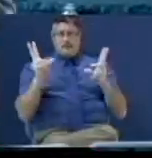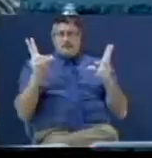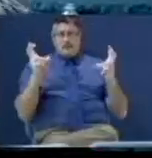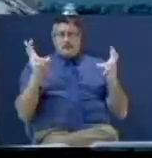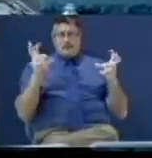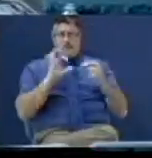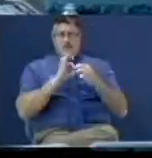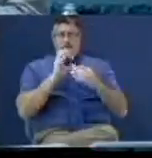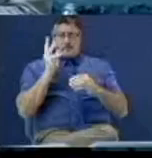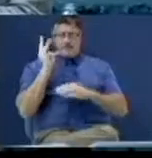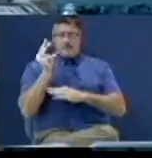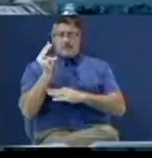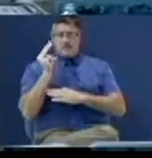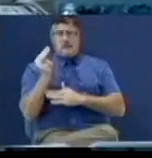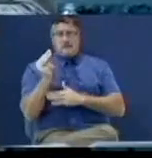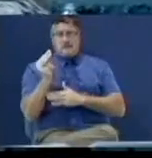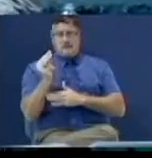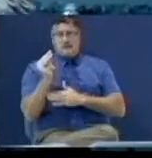of the sermon